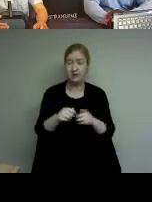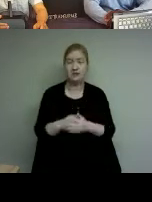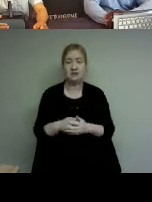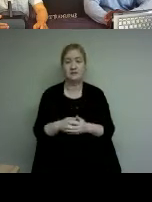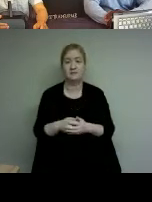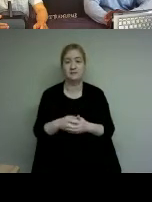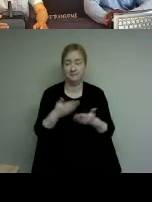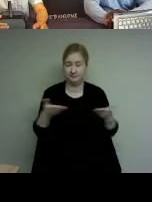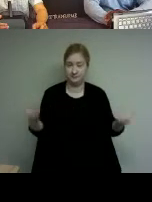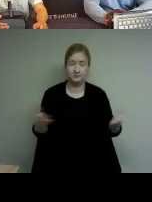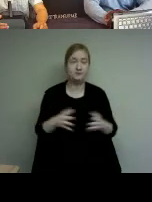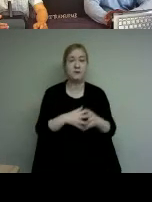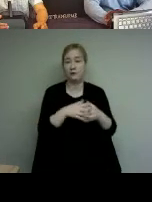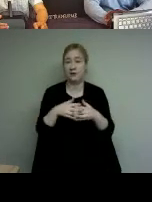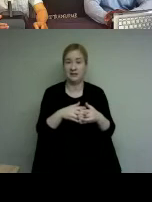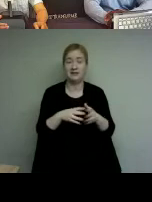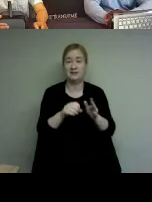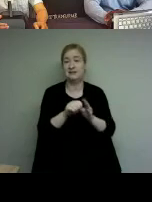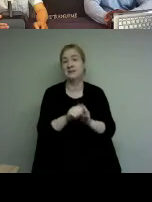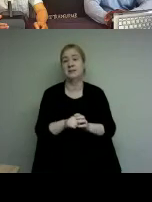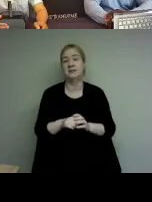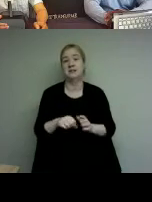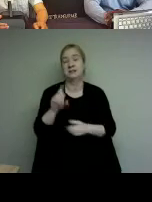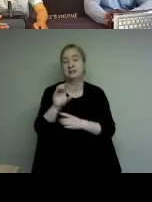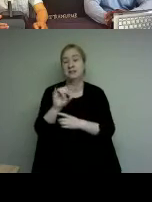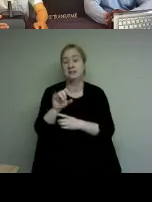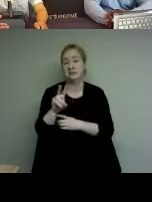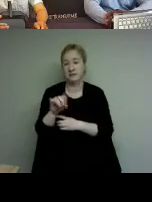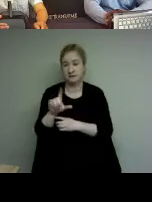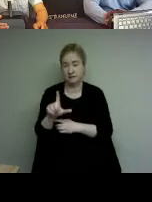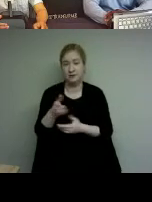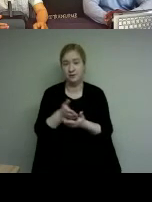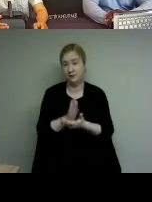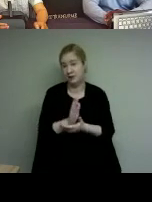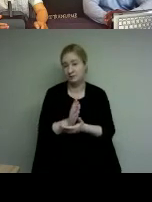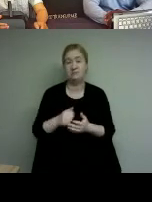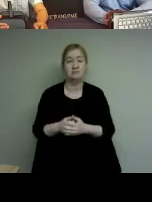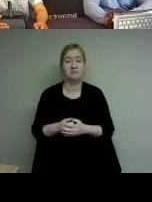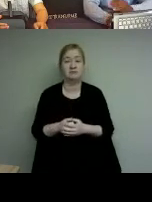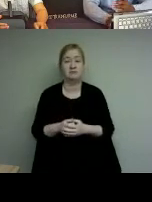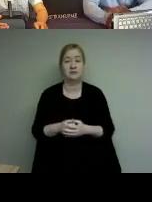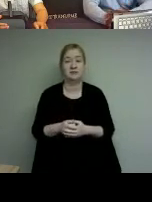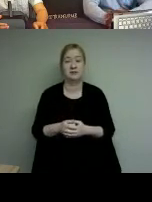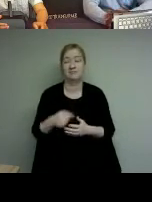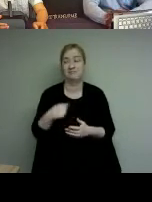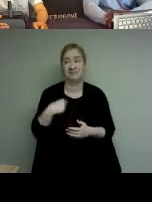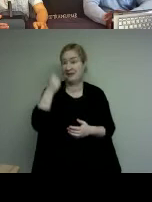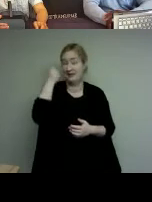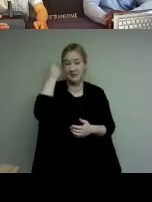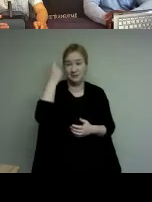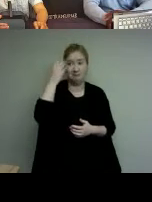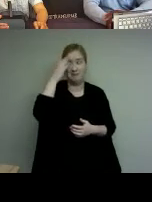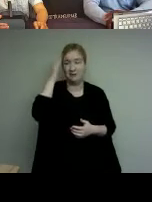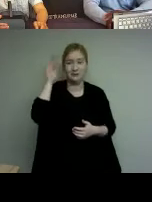united states of america bill of rights as a matter of fact it never really crossed my mind about the ripple